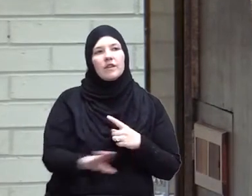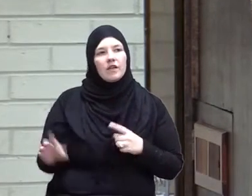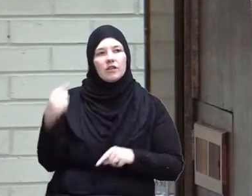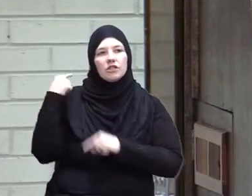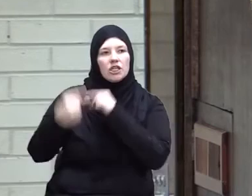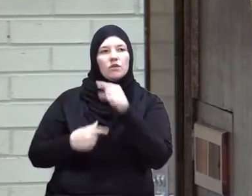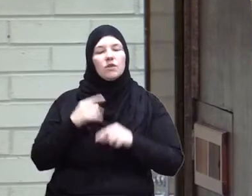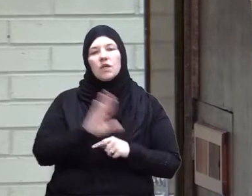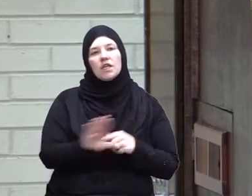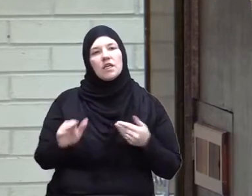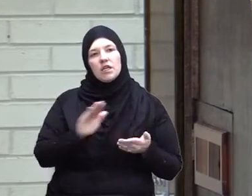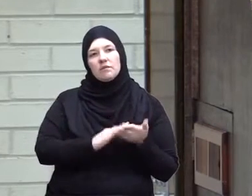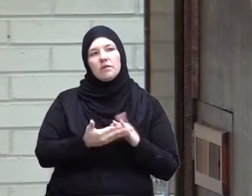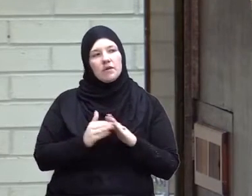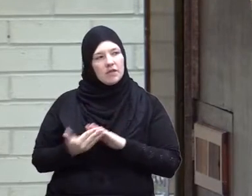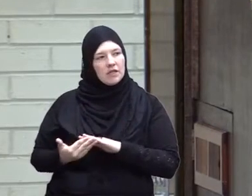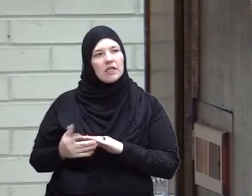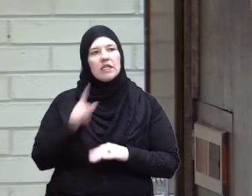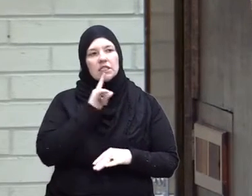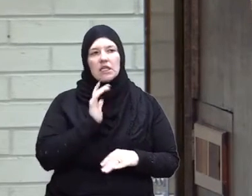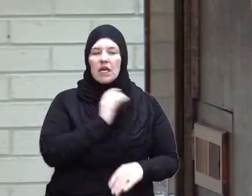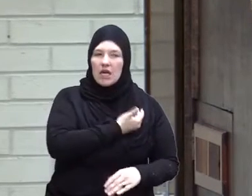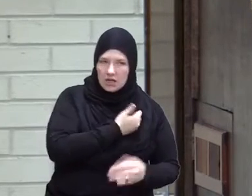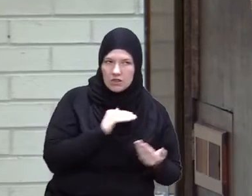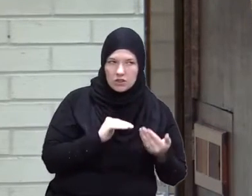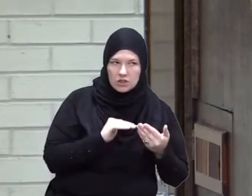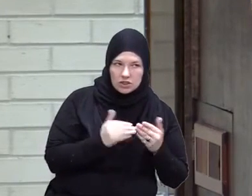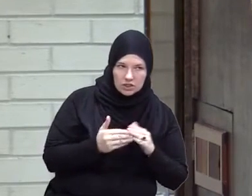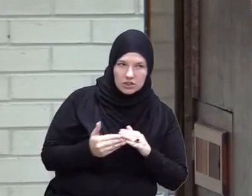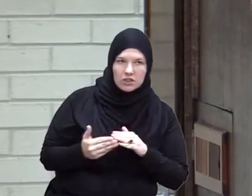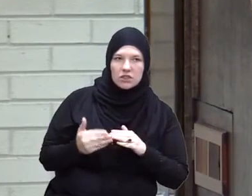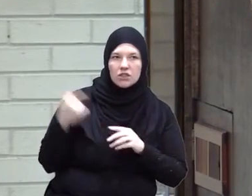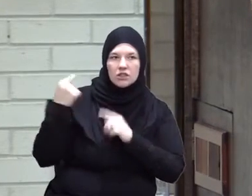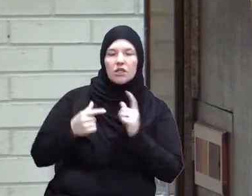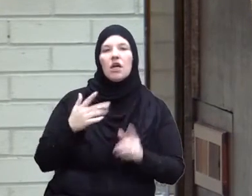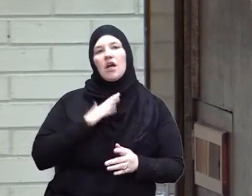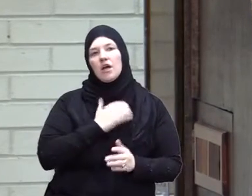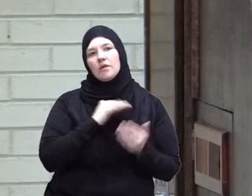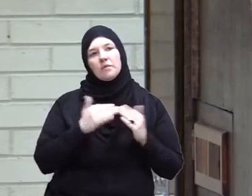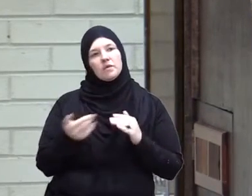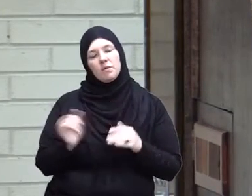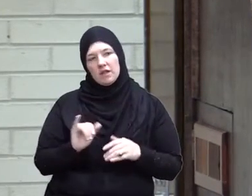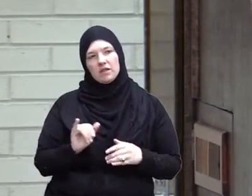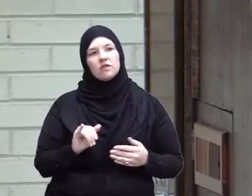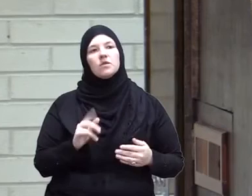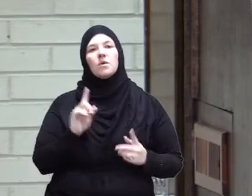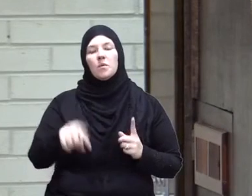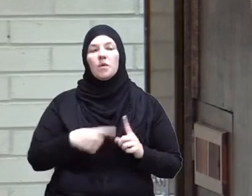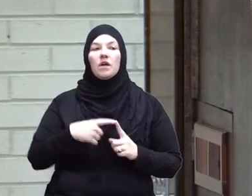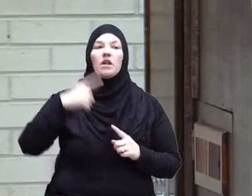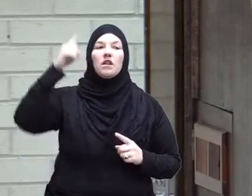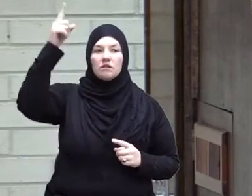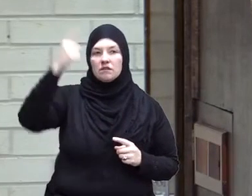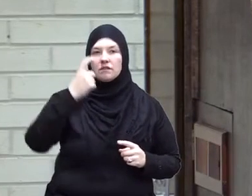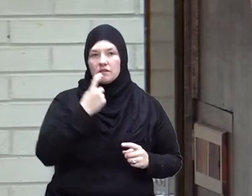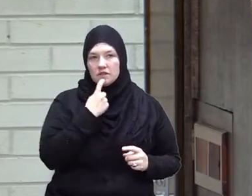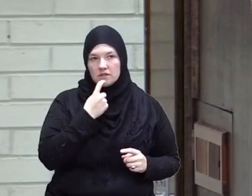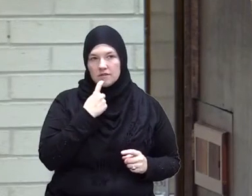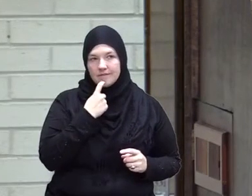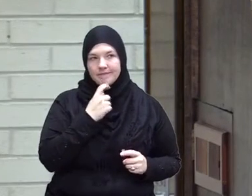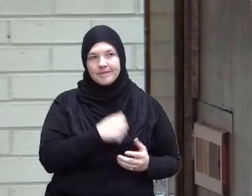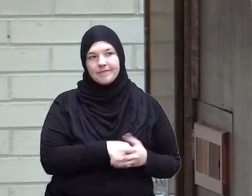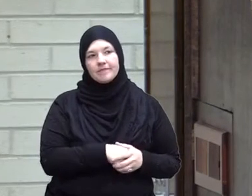or their community it is our generation and our community as well so when Allah says wala